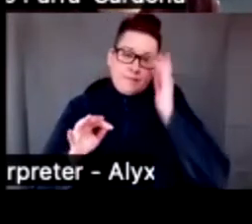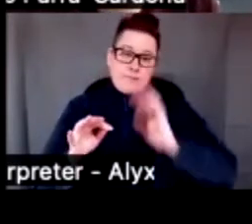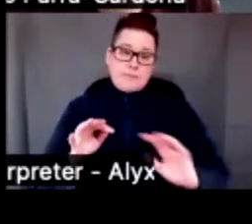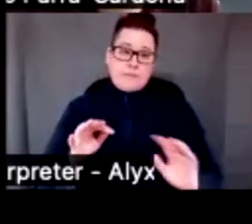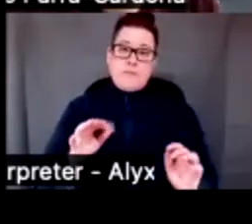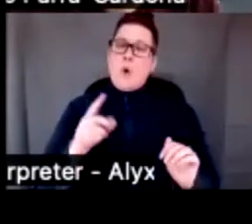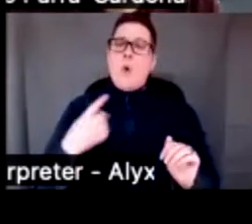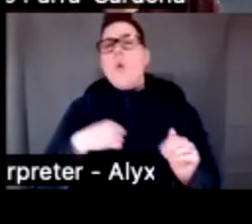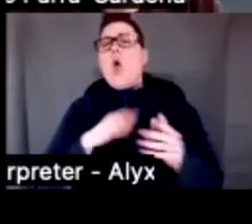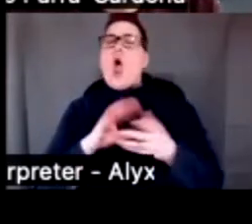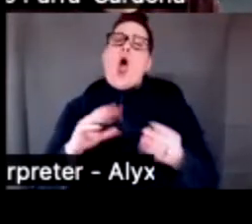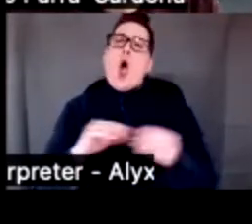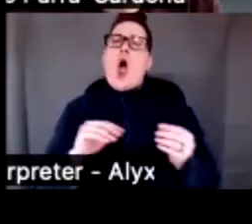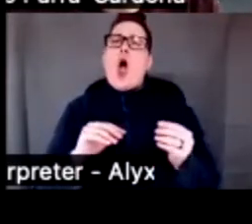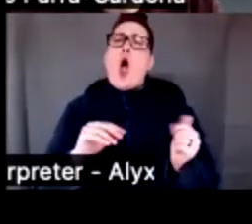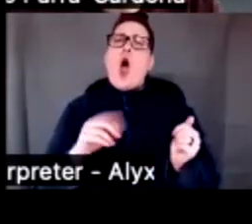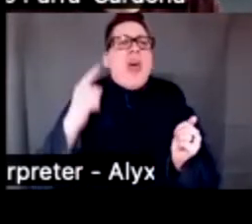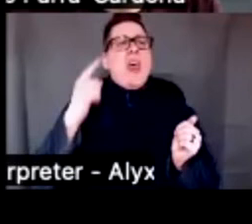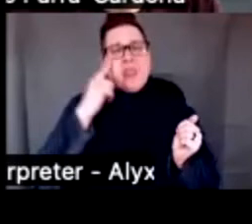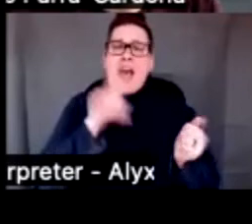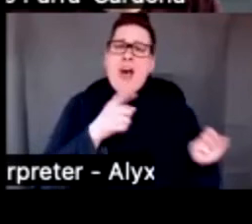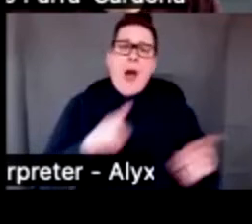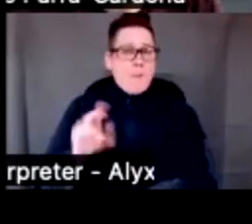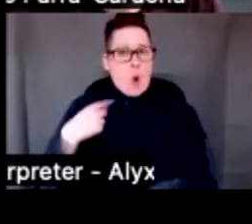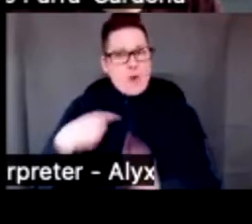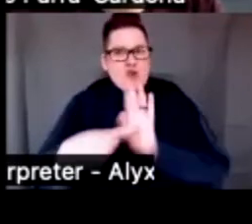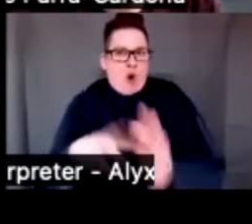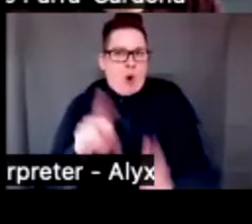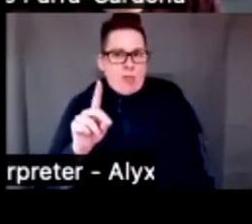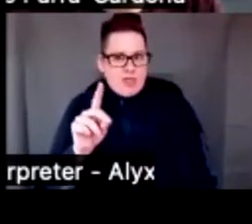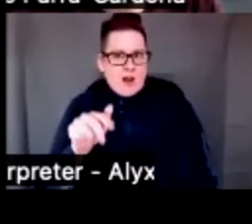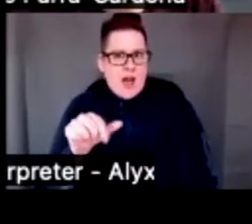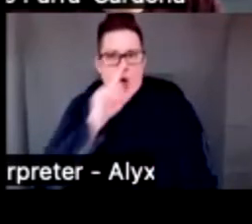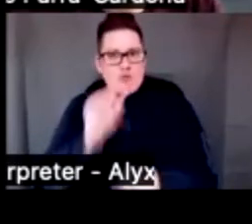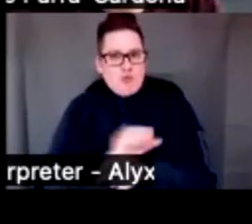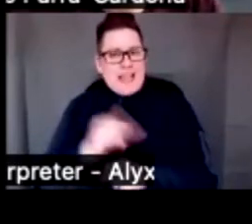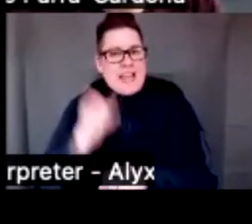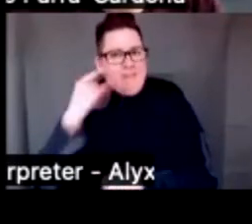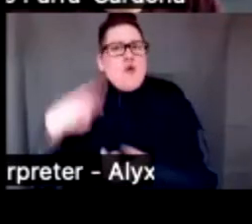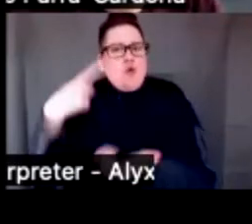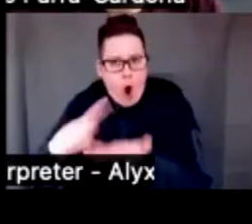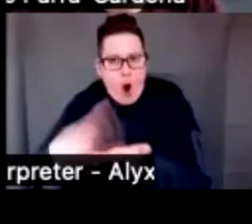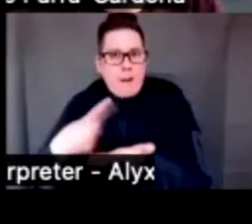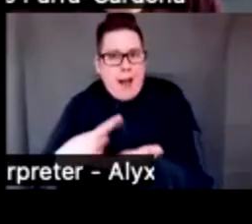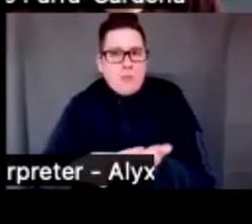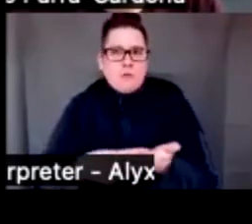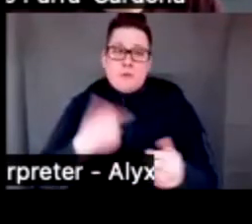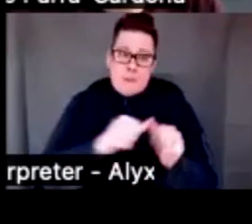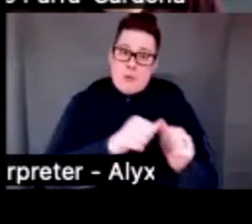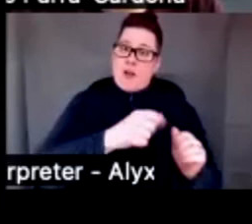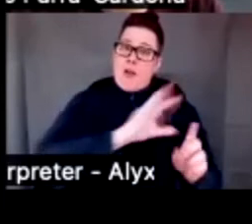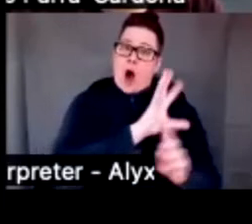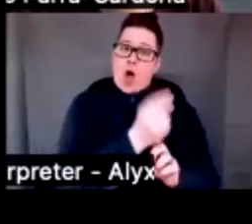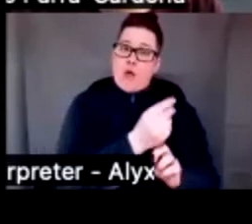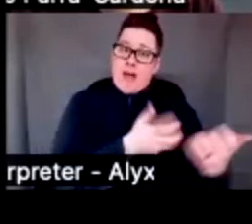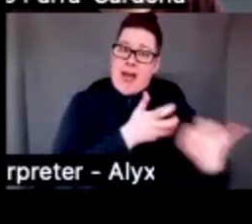empirical data showing that it truly makes a difference when you overly address discrimination and oppression compared to when you